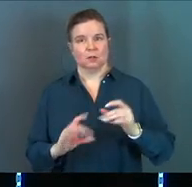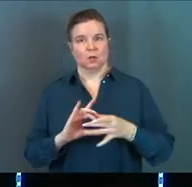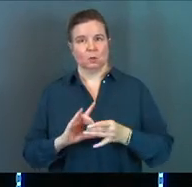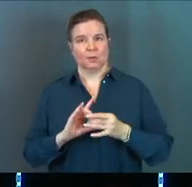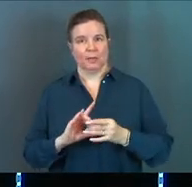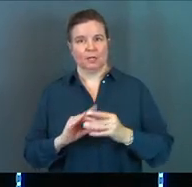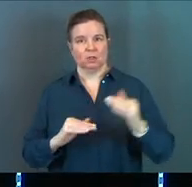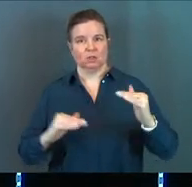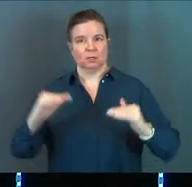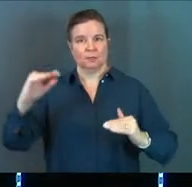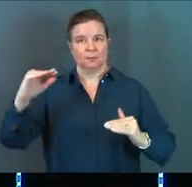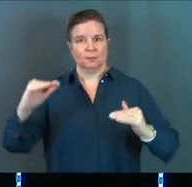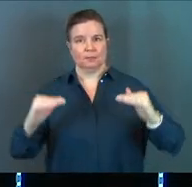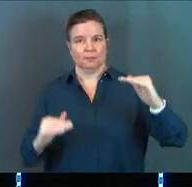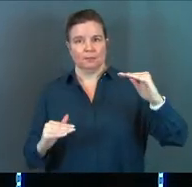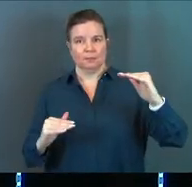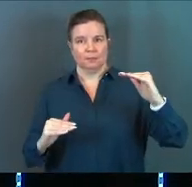relationship.